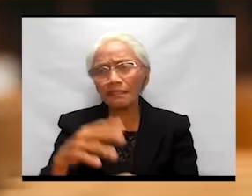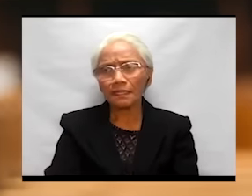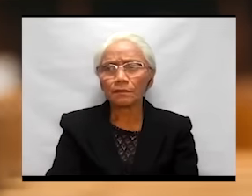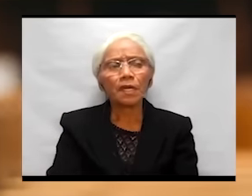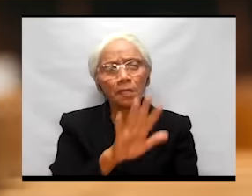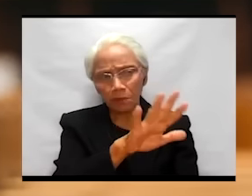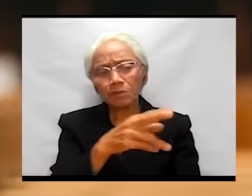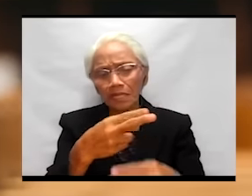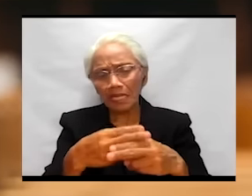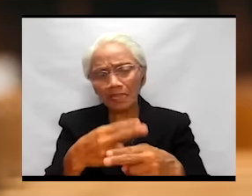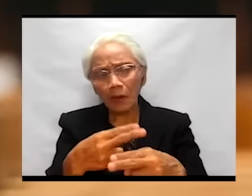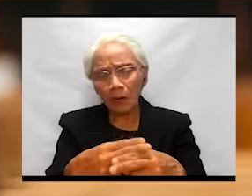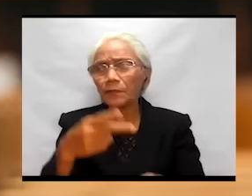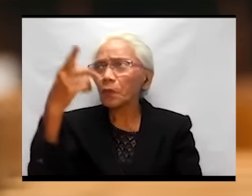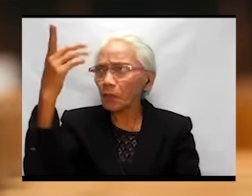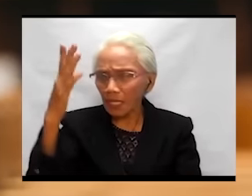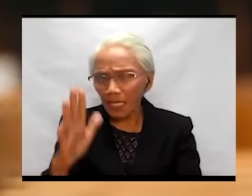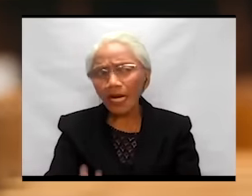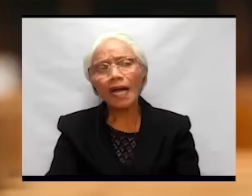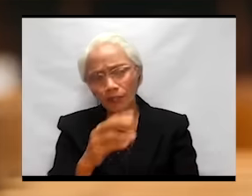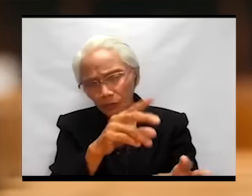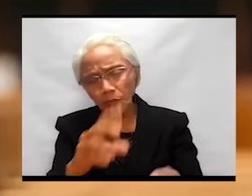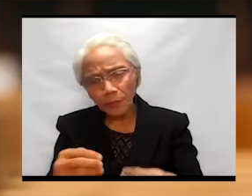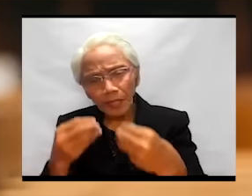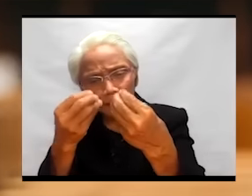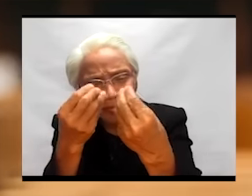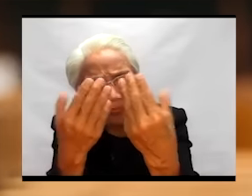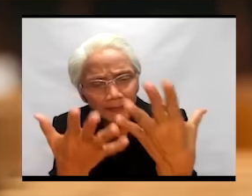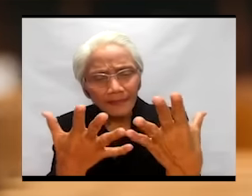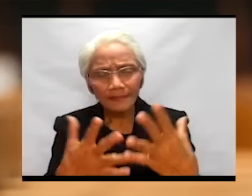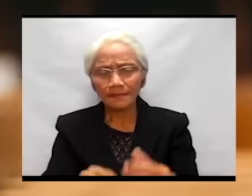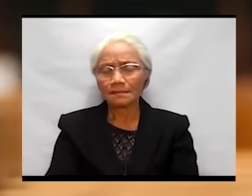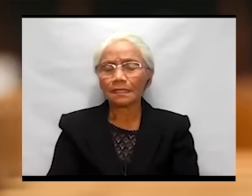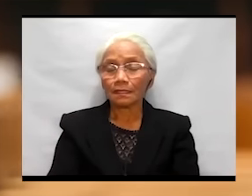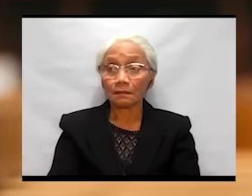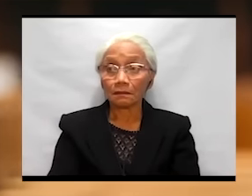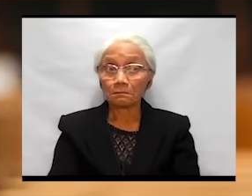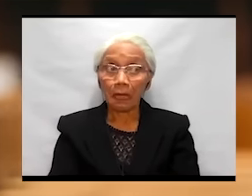the one that you call your God, that's what He is offering you.